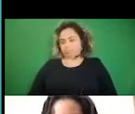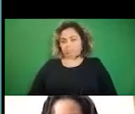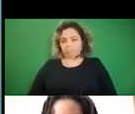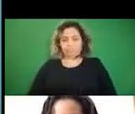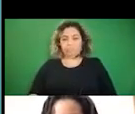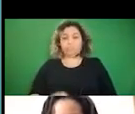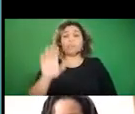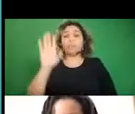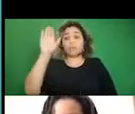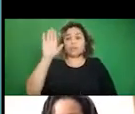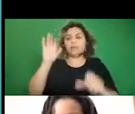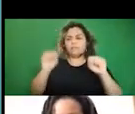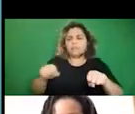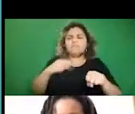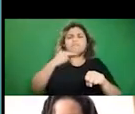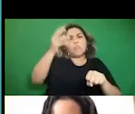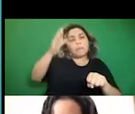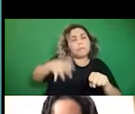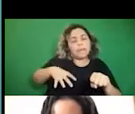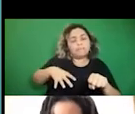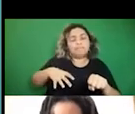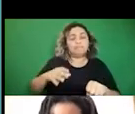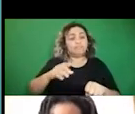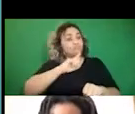I can. Sure.